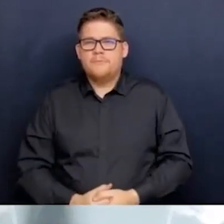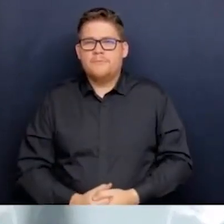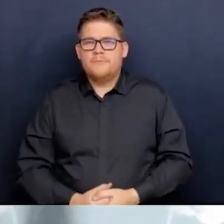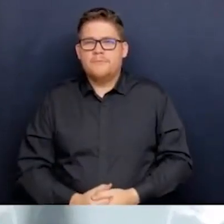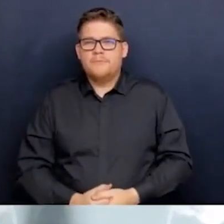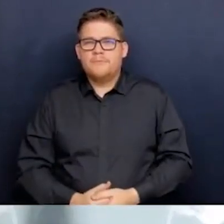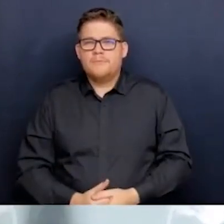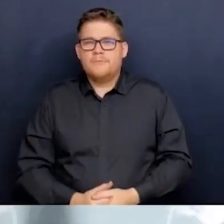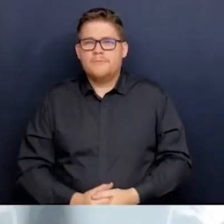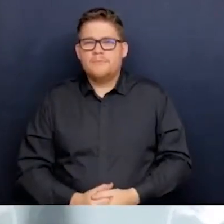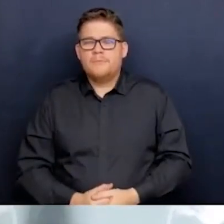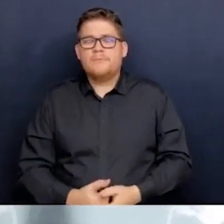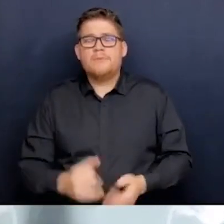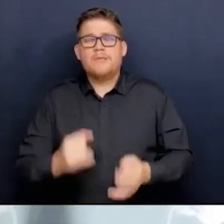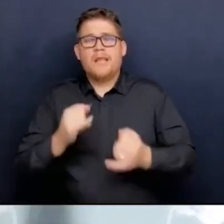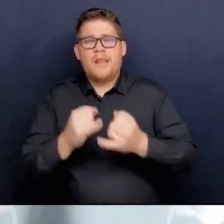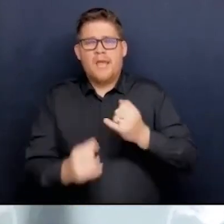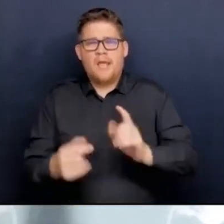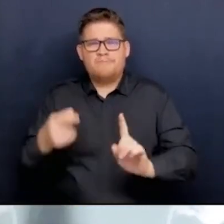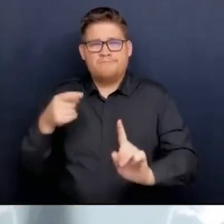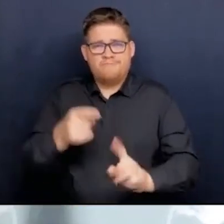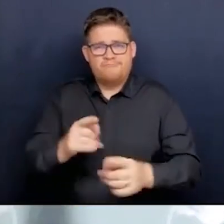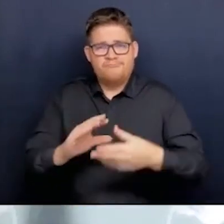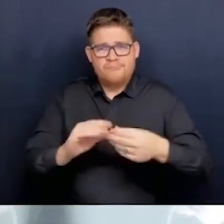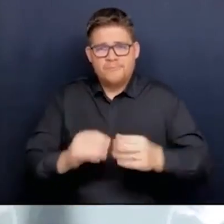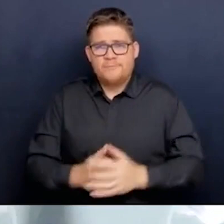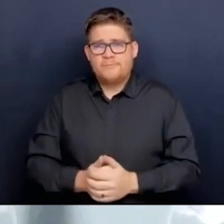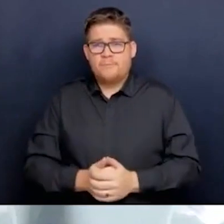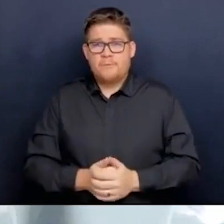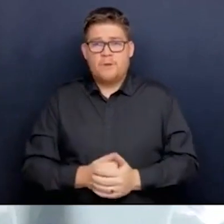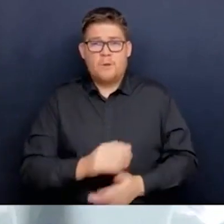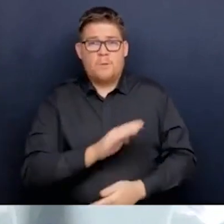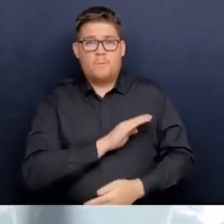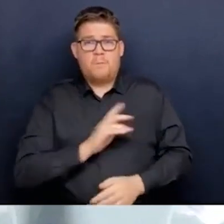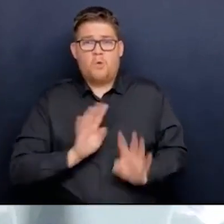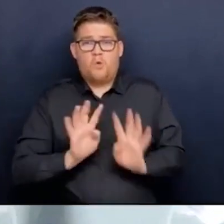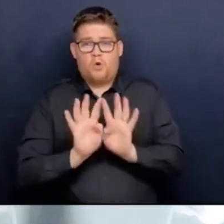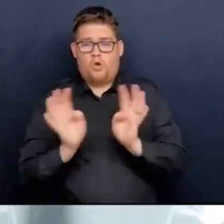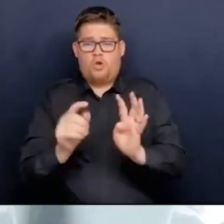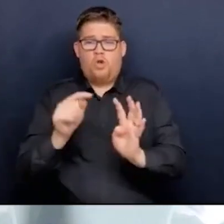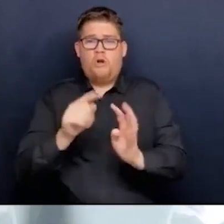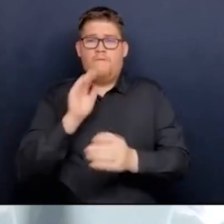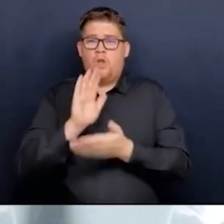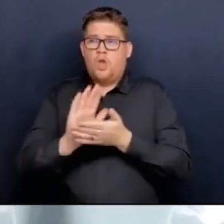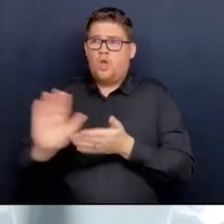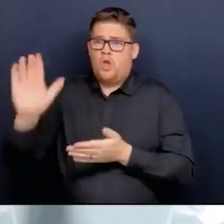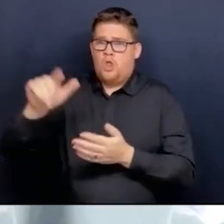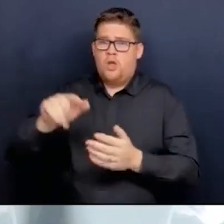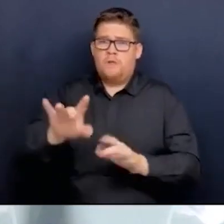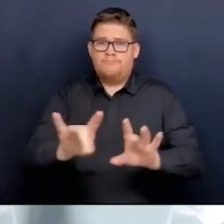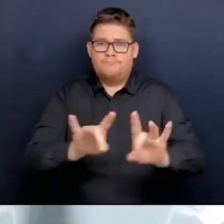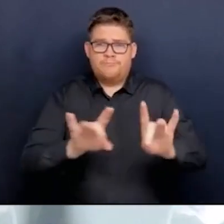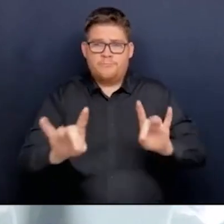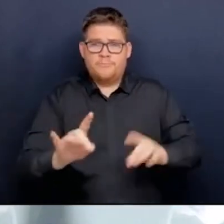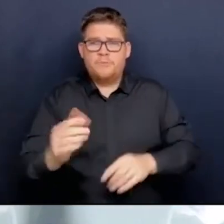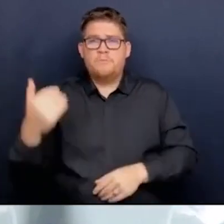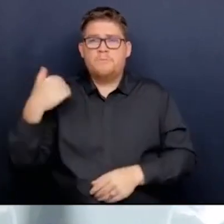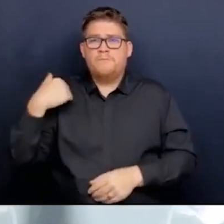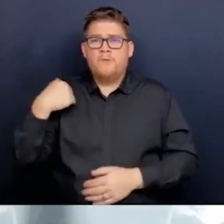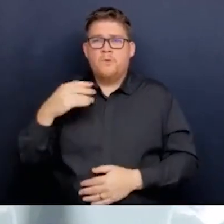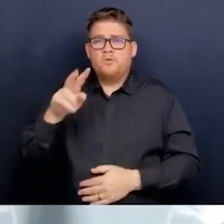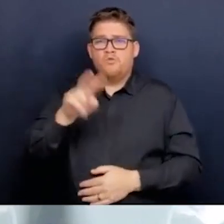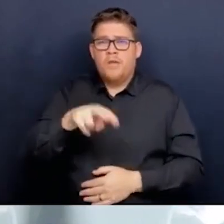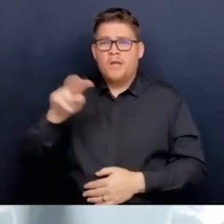colleges. So we've had 22 regulatory colleges when I became Minister of Health. We've reduced that number, an amalgamated number. It's now 15.